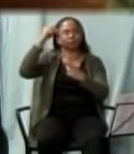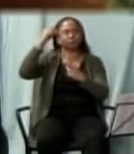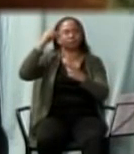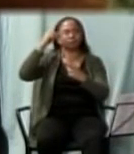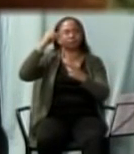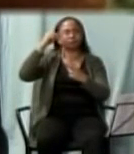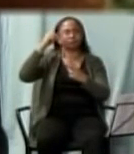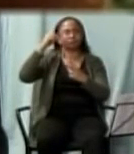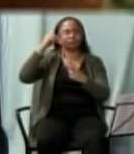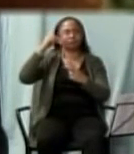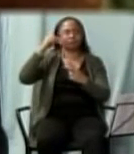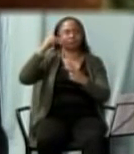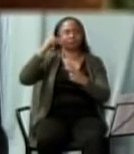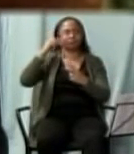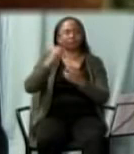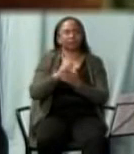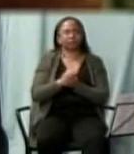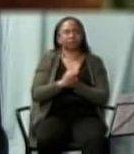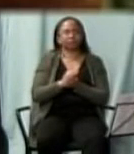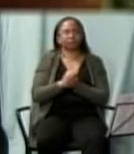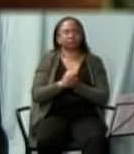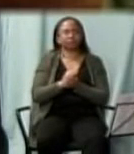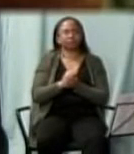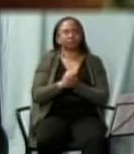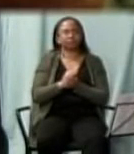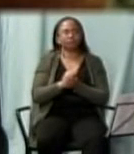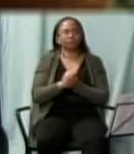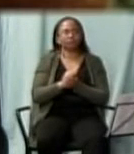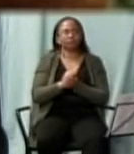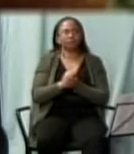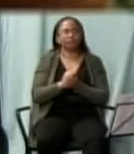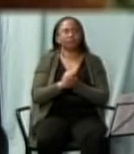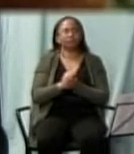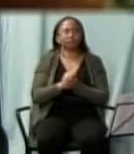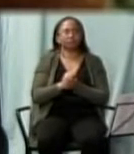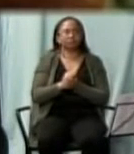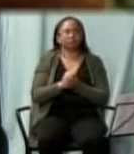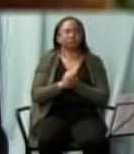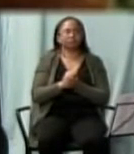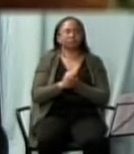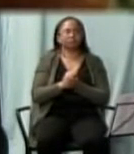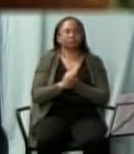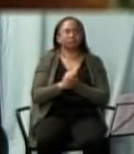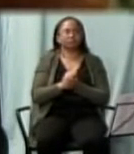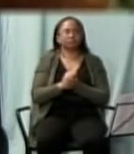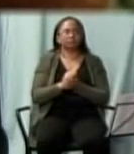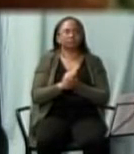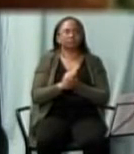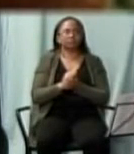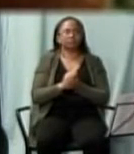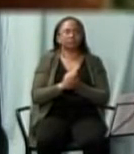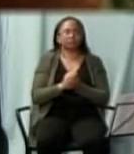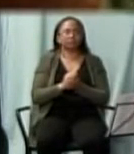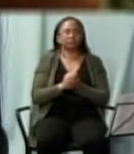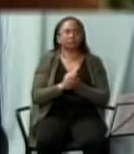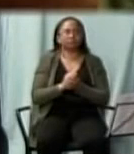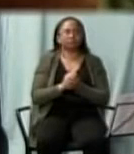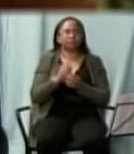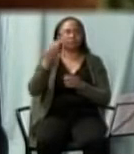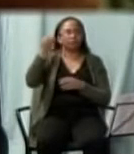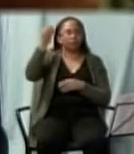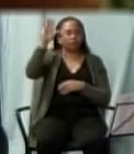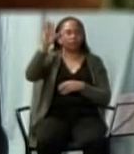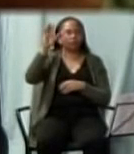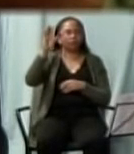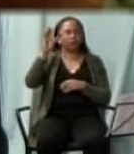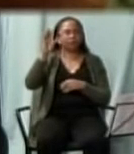Paul to convert him. But generally speaking, he will not let his word penetrate